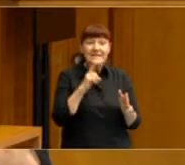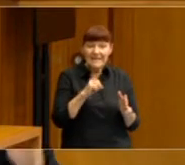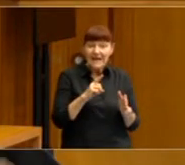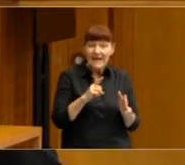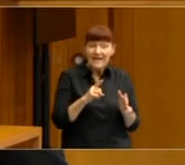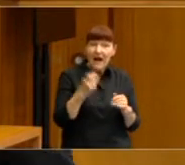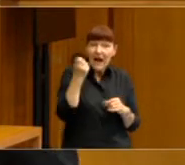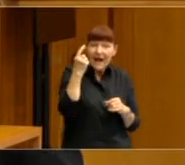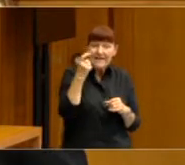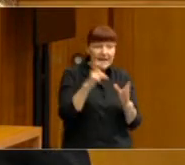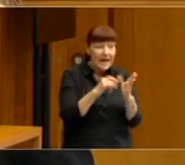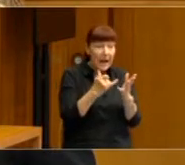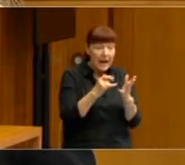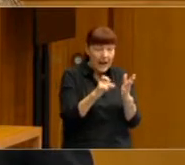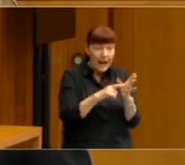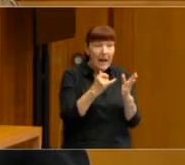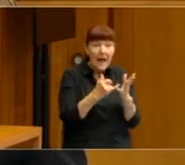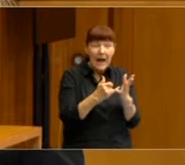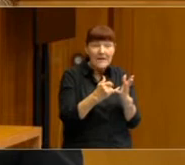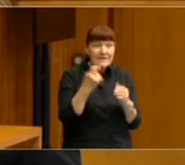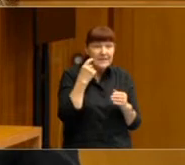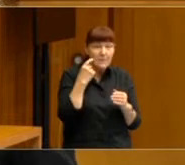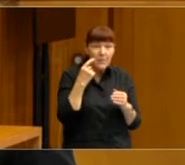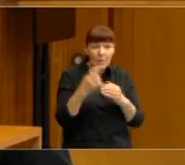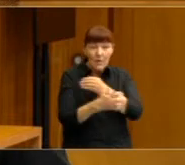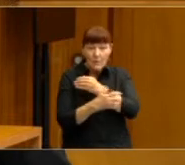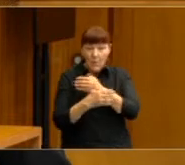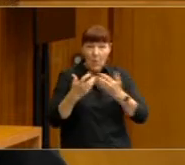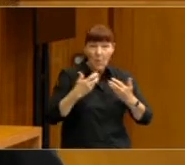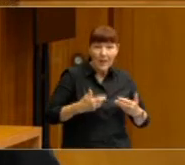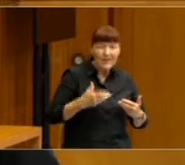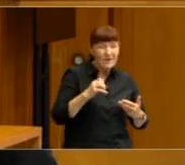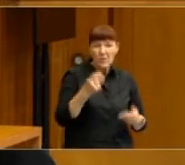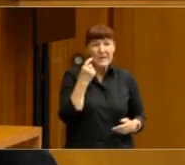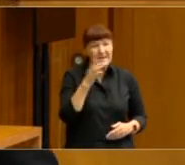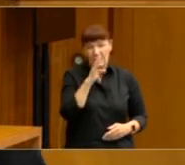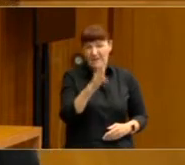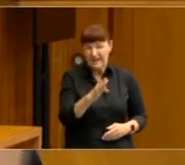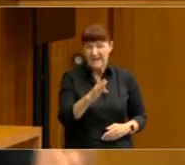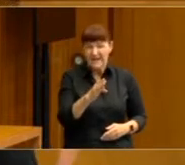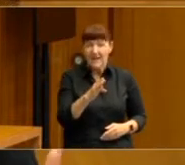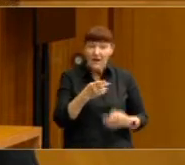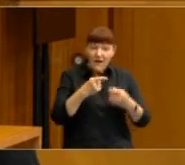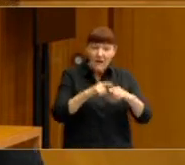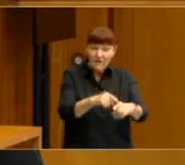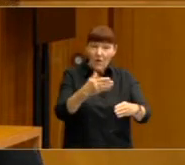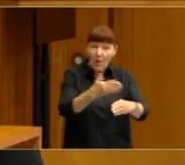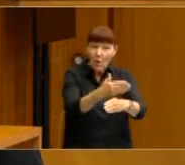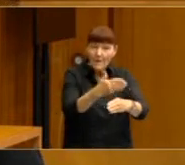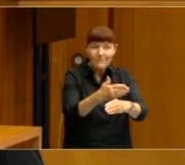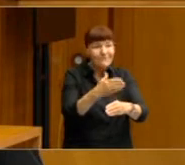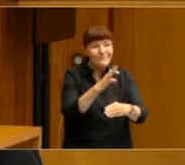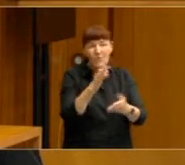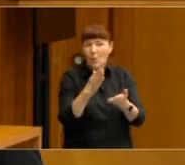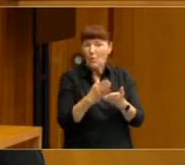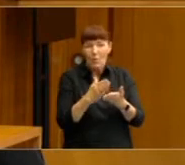is not so straightforward. Understandings based on occupation no longer reflect the complexity